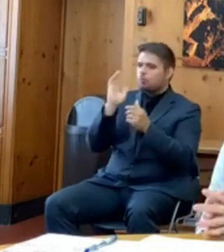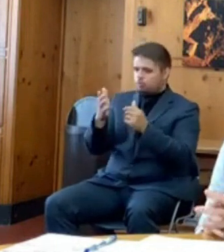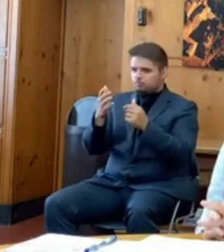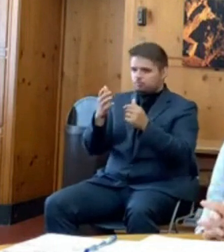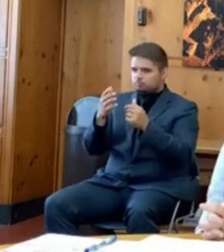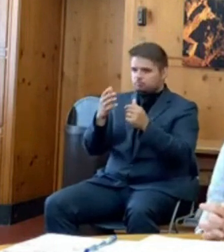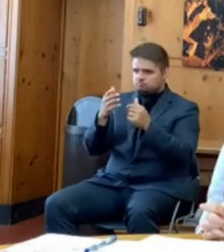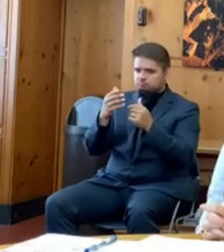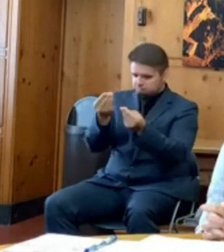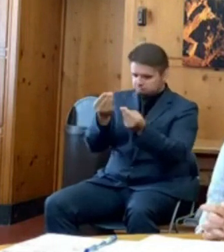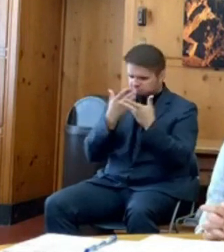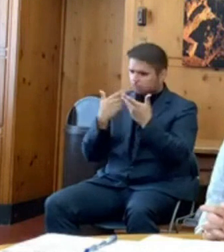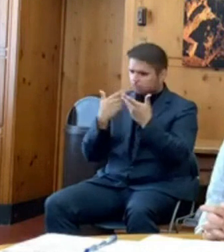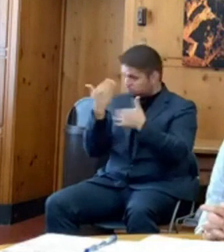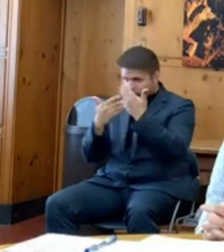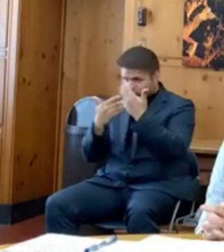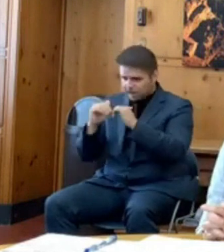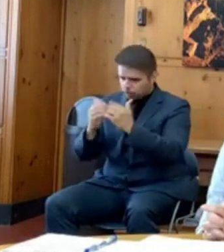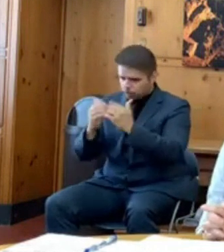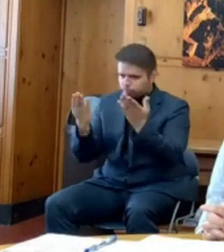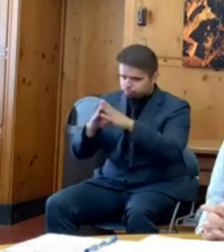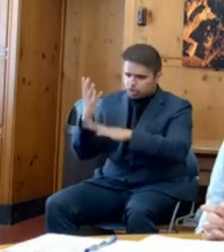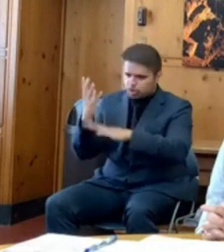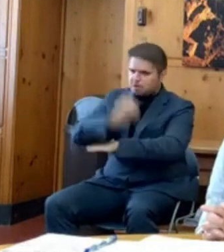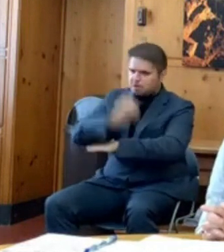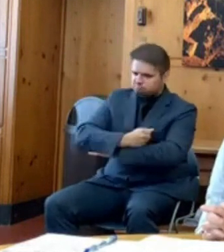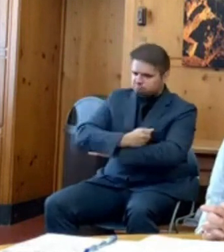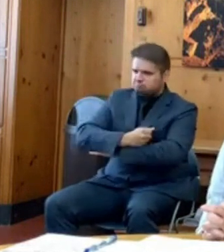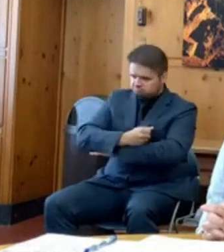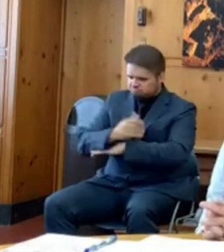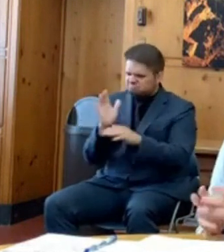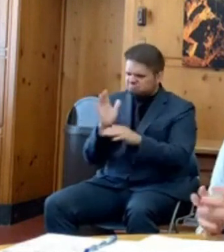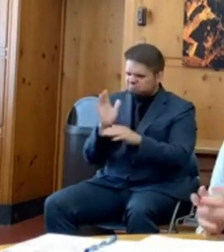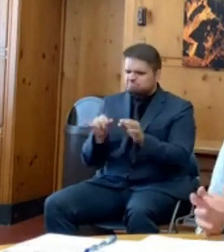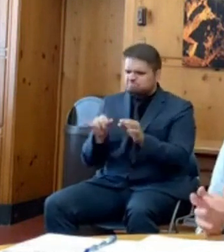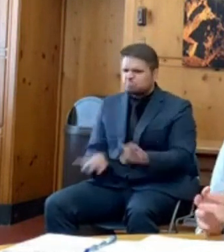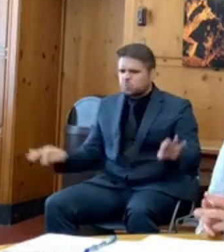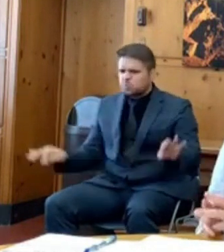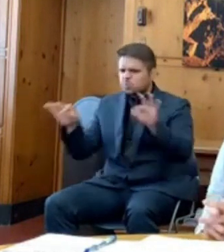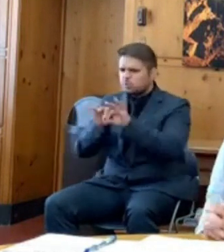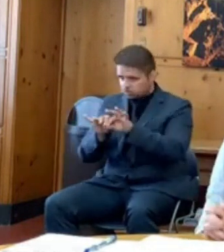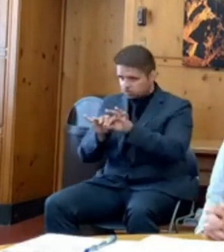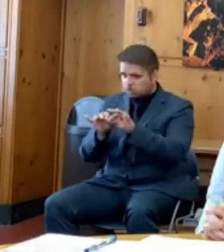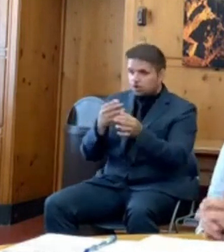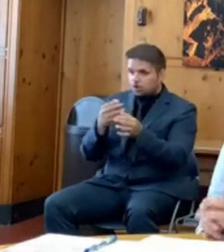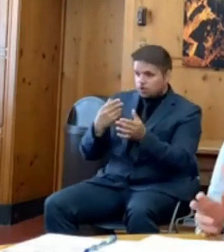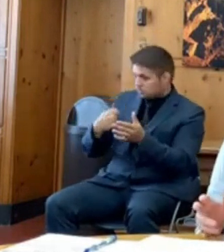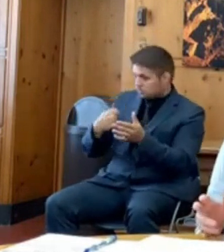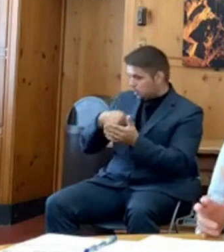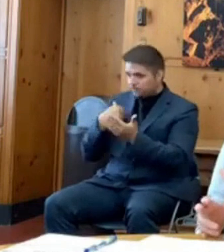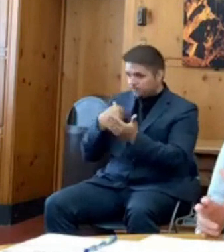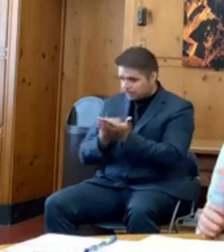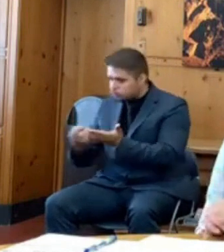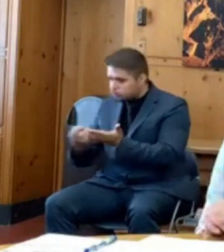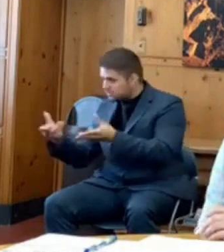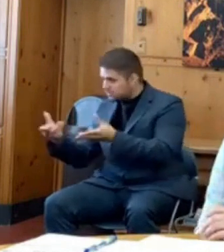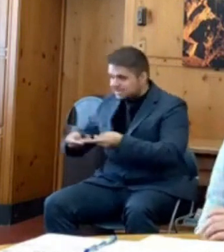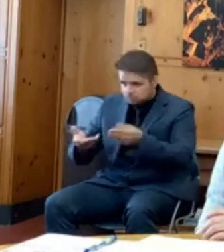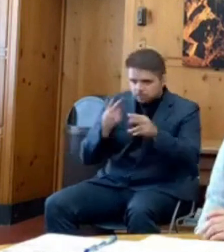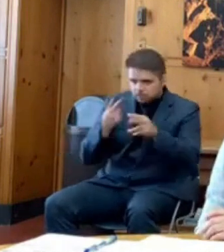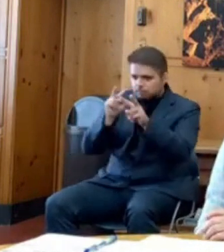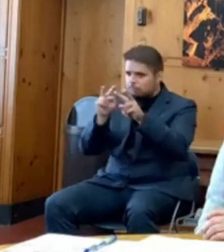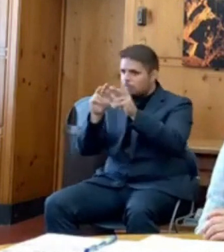really important that these resources, given that we are seeing the need for fewer beds, that these